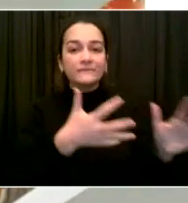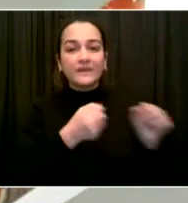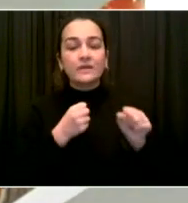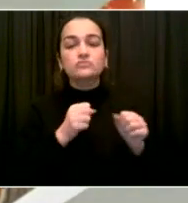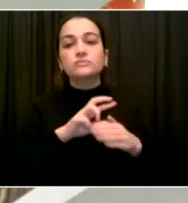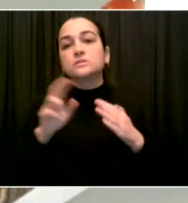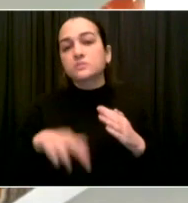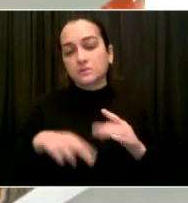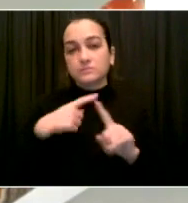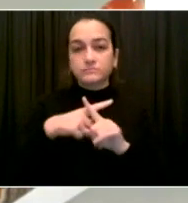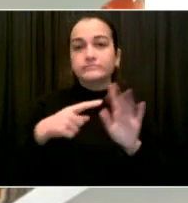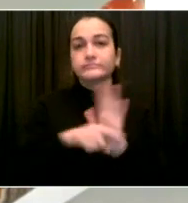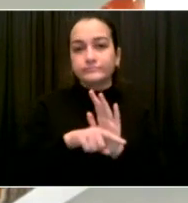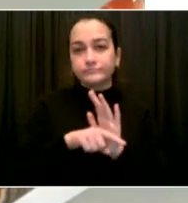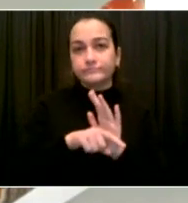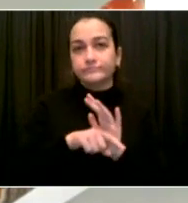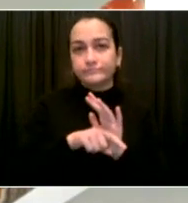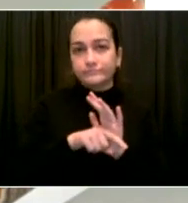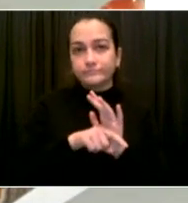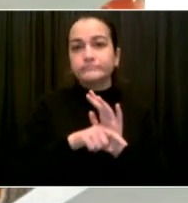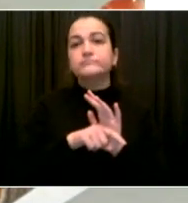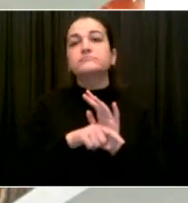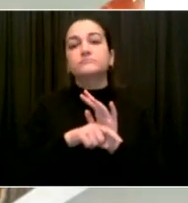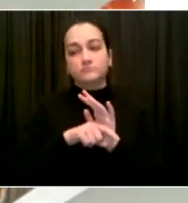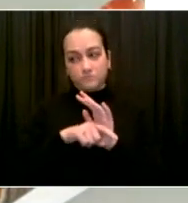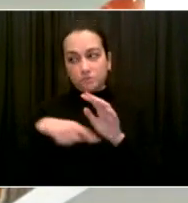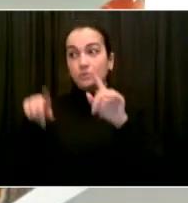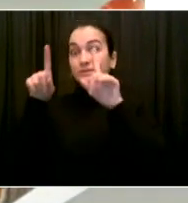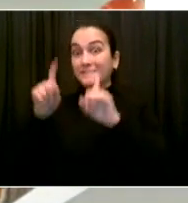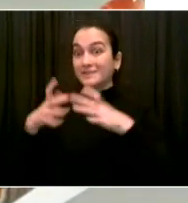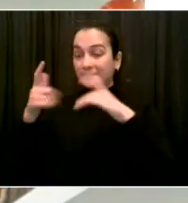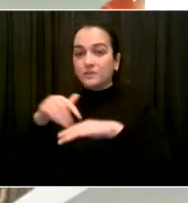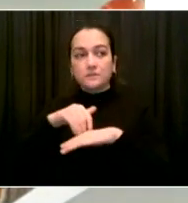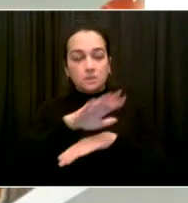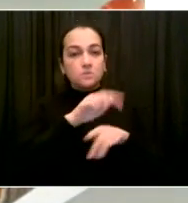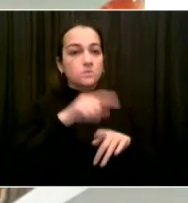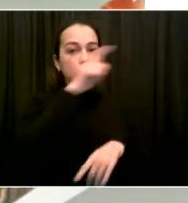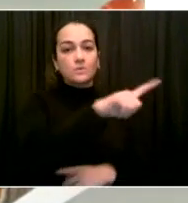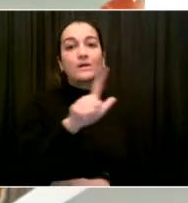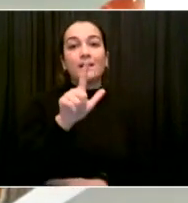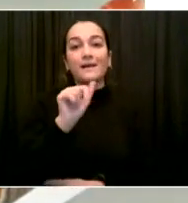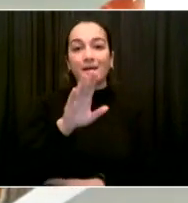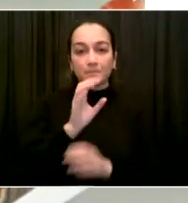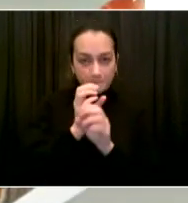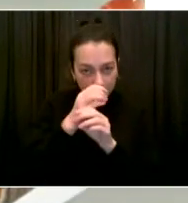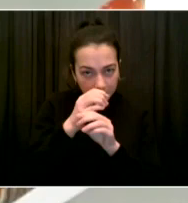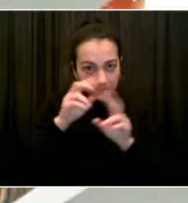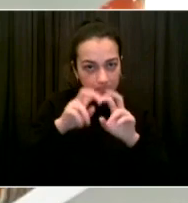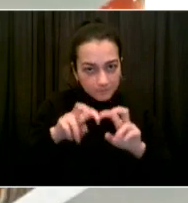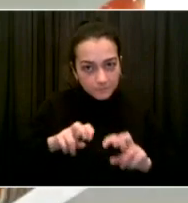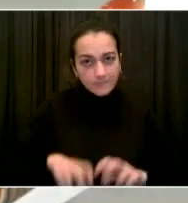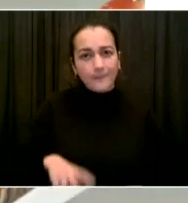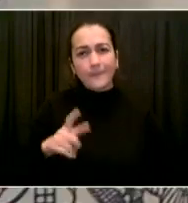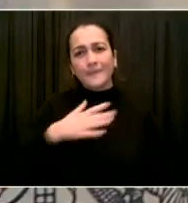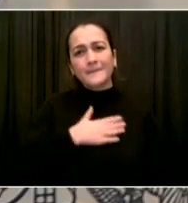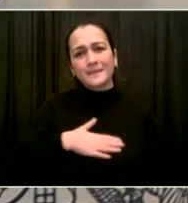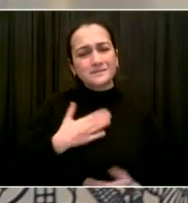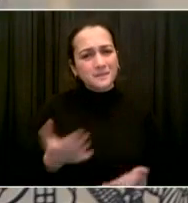that's some of the fastest turnaround times for PCRs across the city. So come see us. All right. Thank you. Go ahead, James.